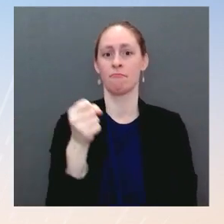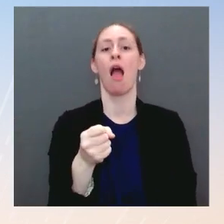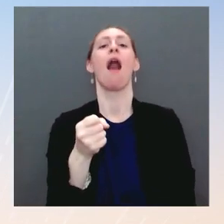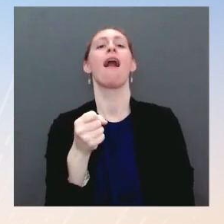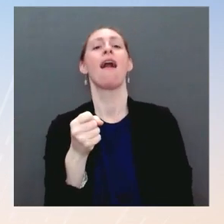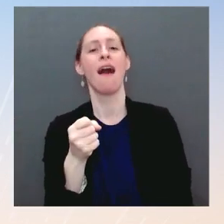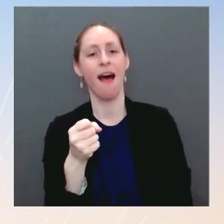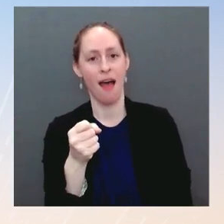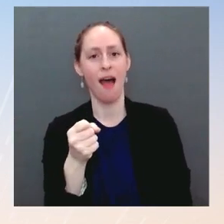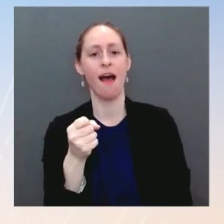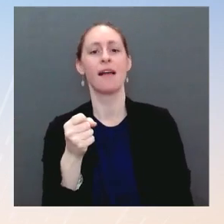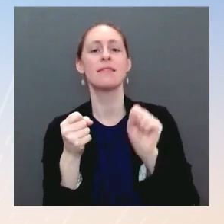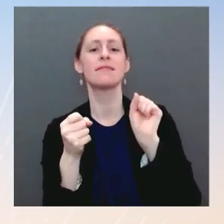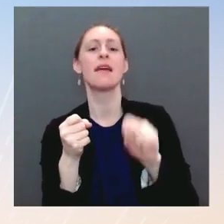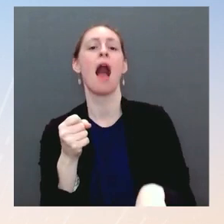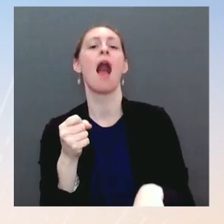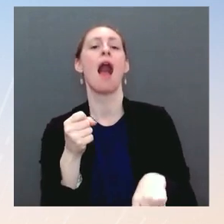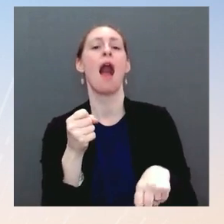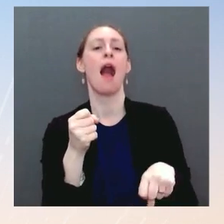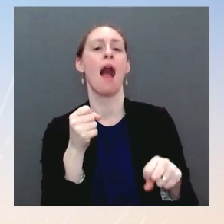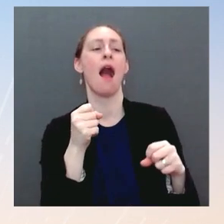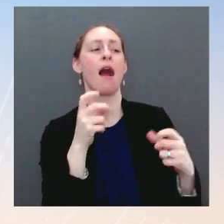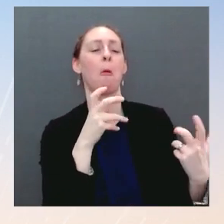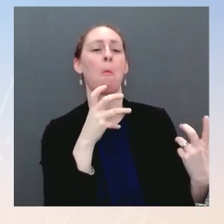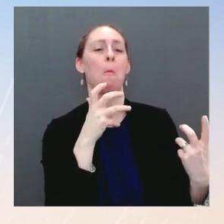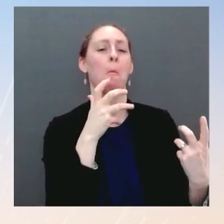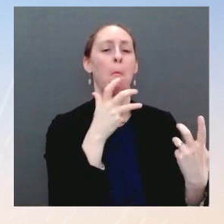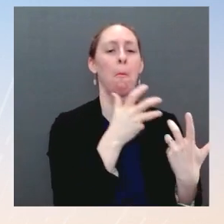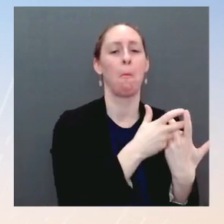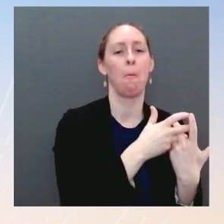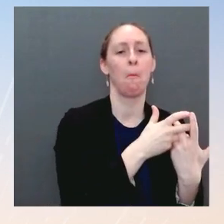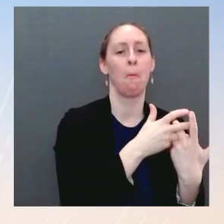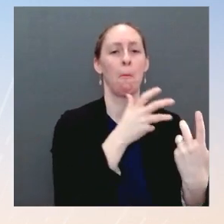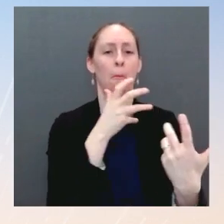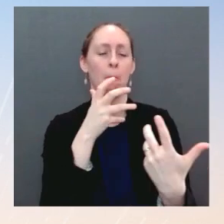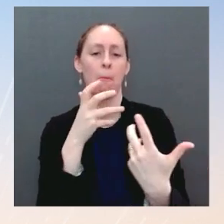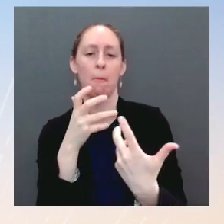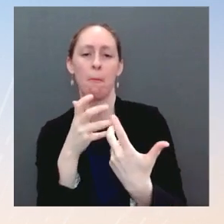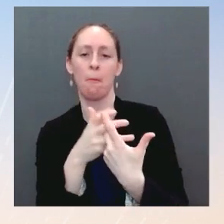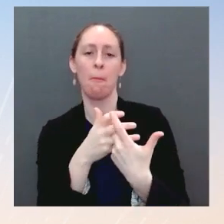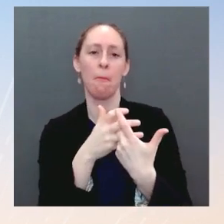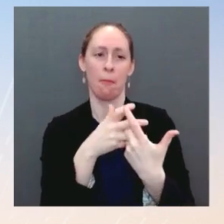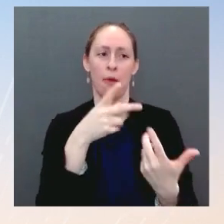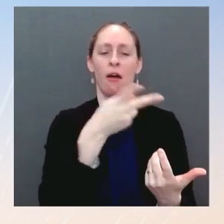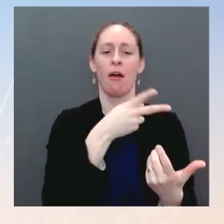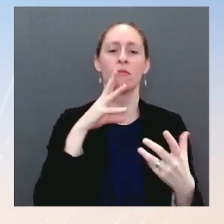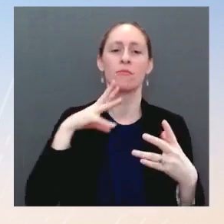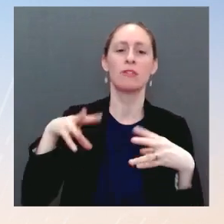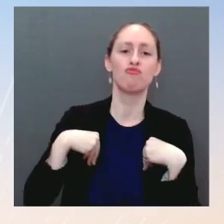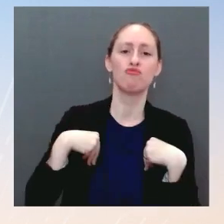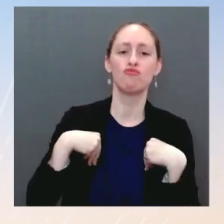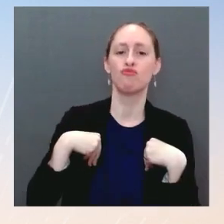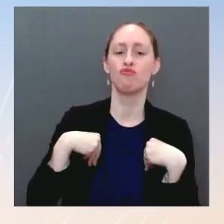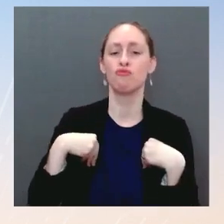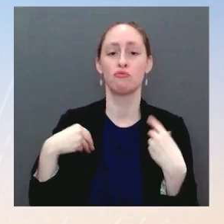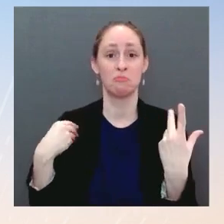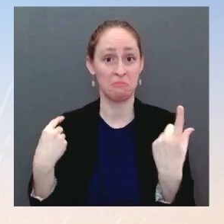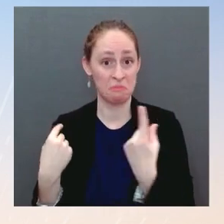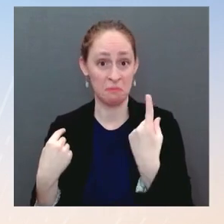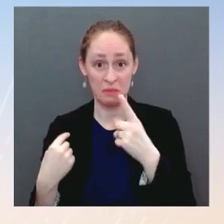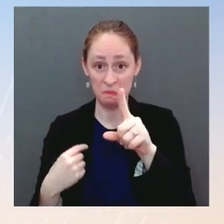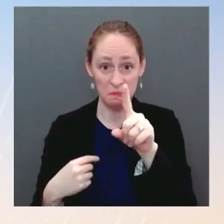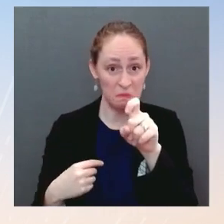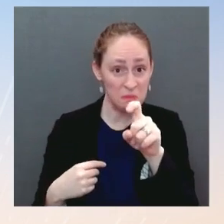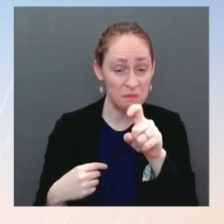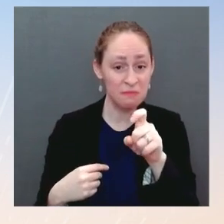what's his sort of attitude about, you know, after all these years he's pursued the presidency, he's been the Vice President, now